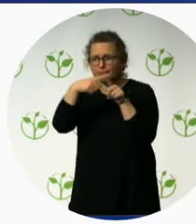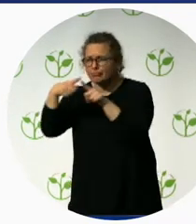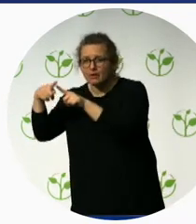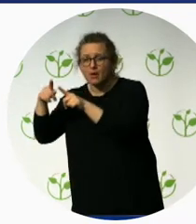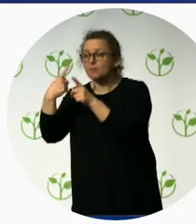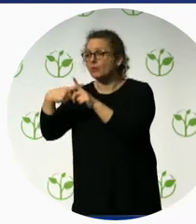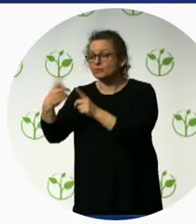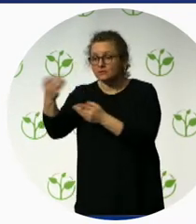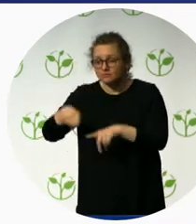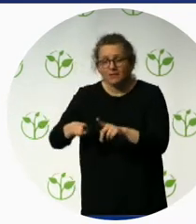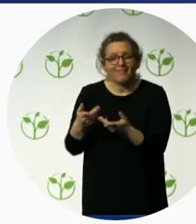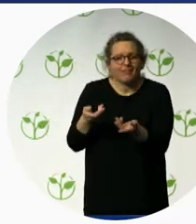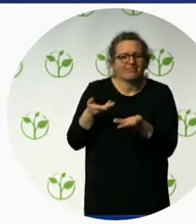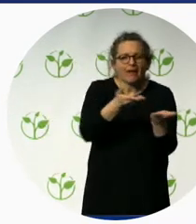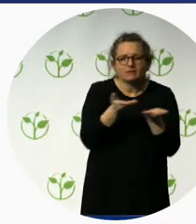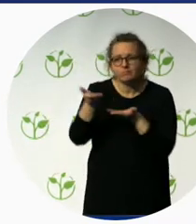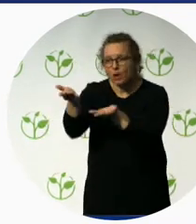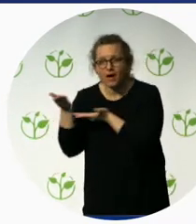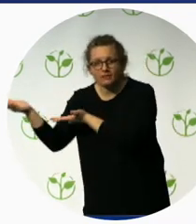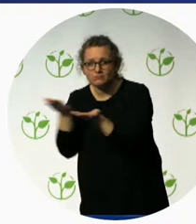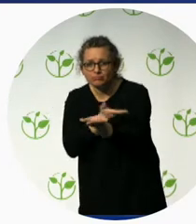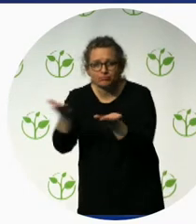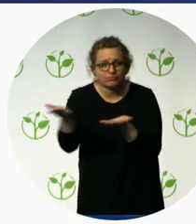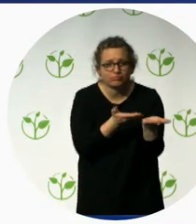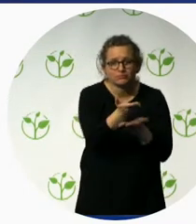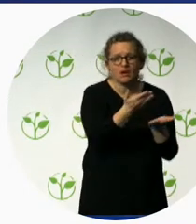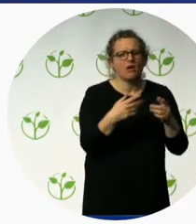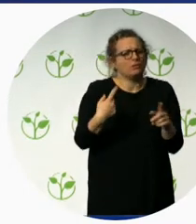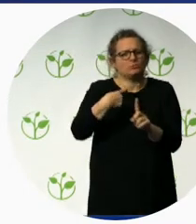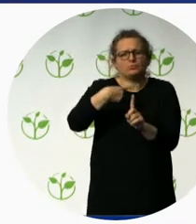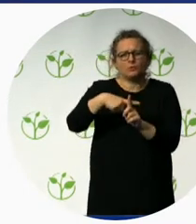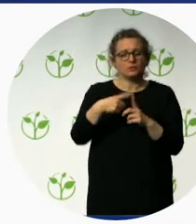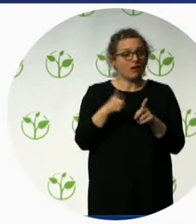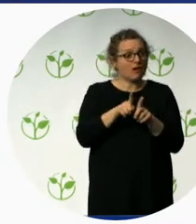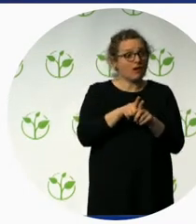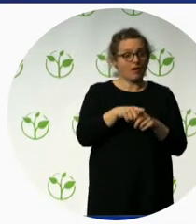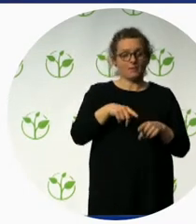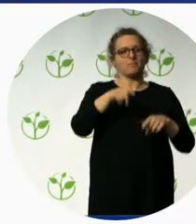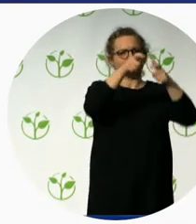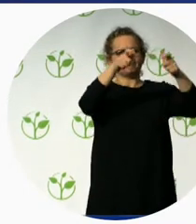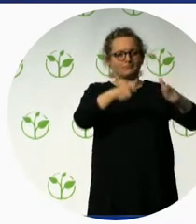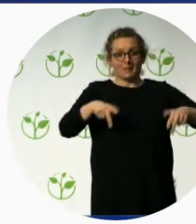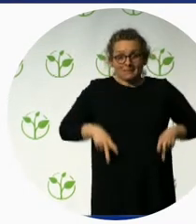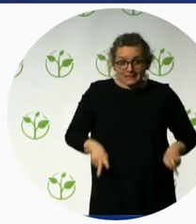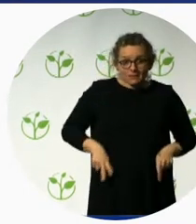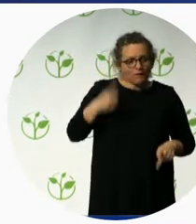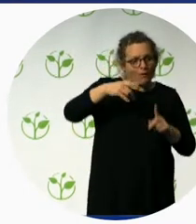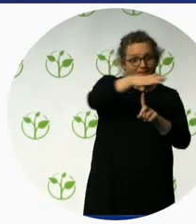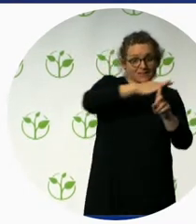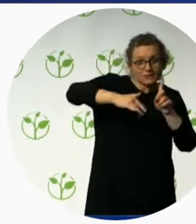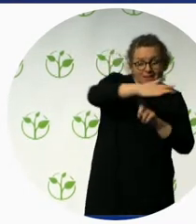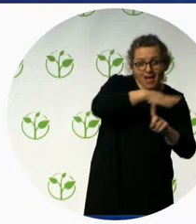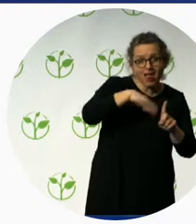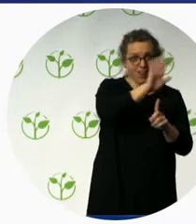as a consultant for the Ministry of Social Affairs. And I'm also pleased to say she's managing a Europe-aid funded project in partnership